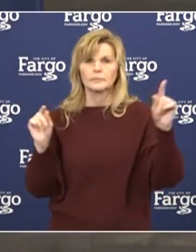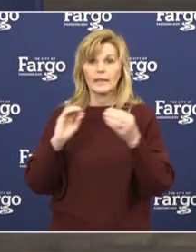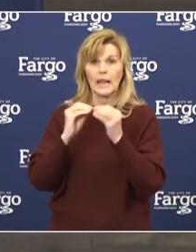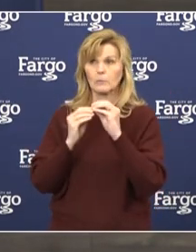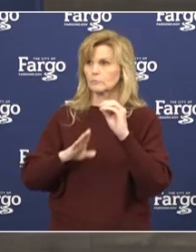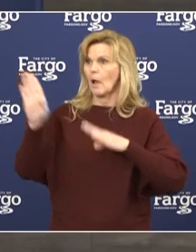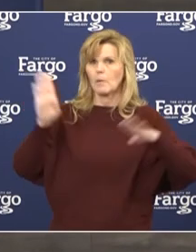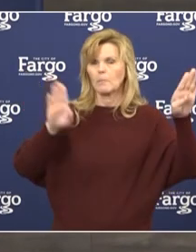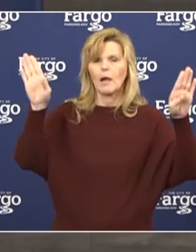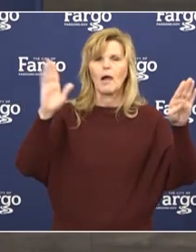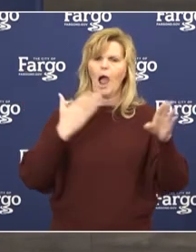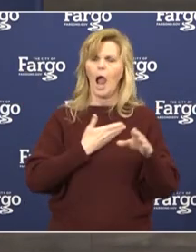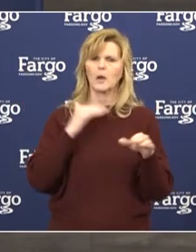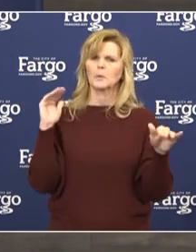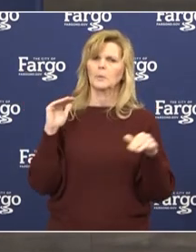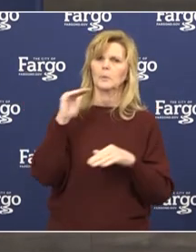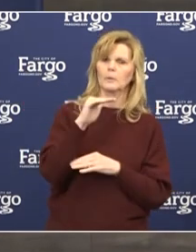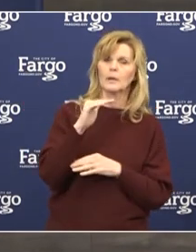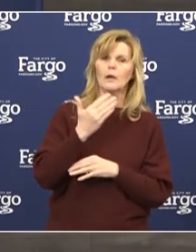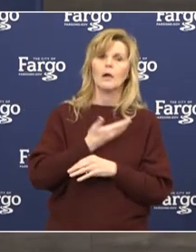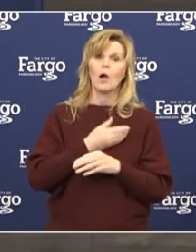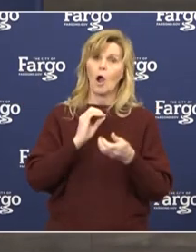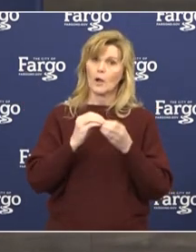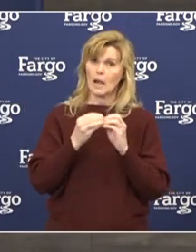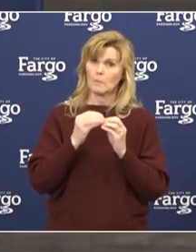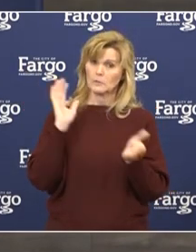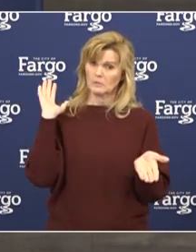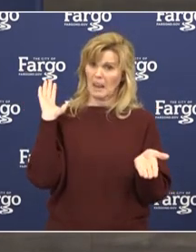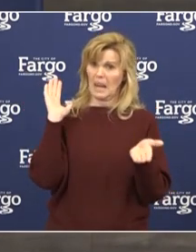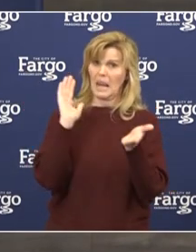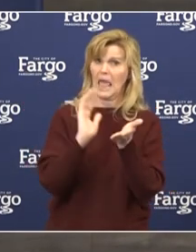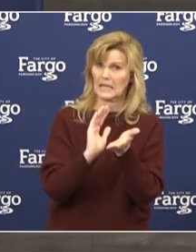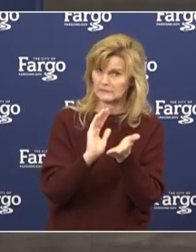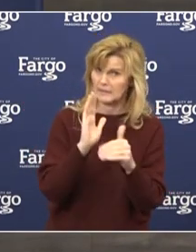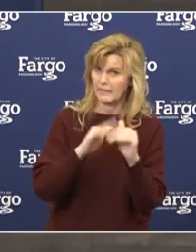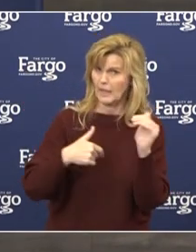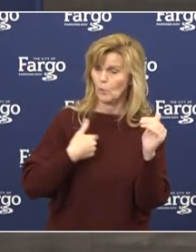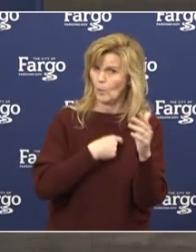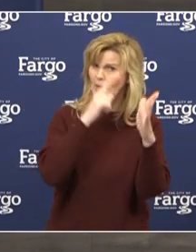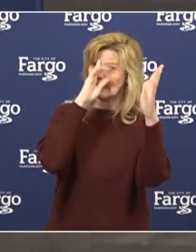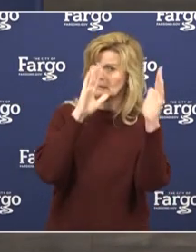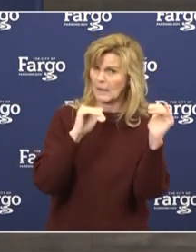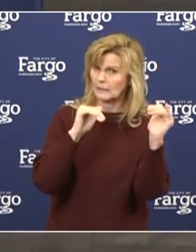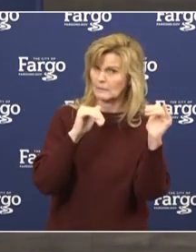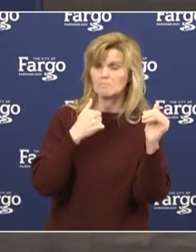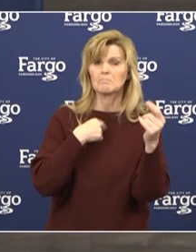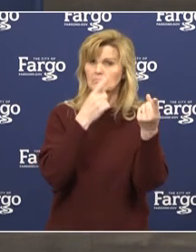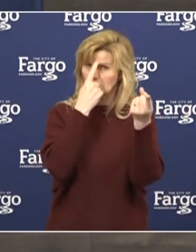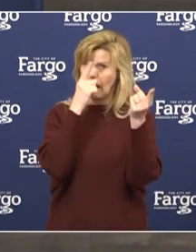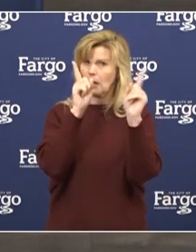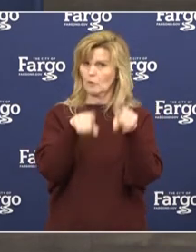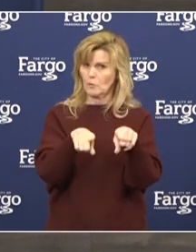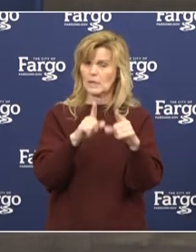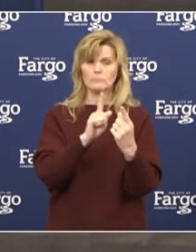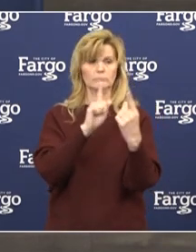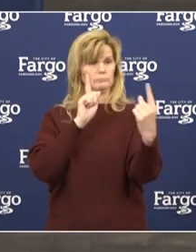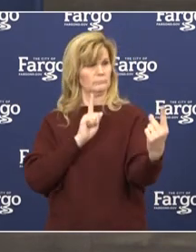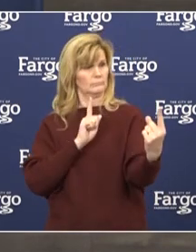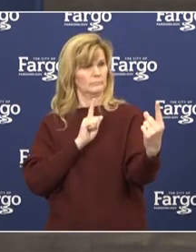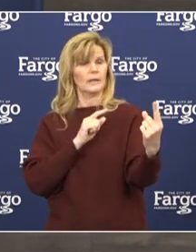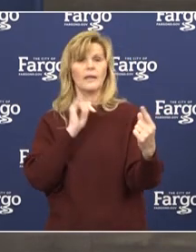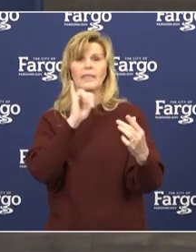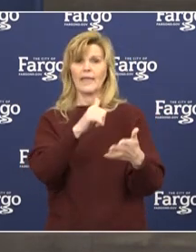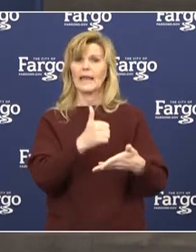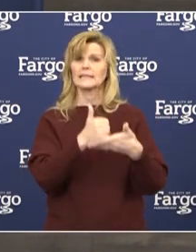What we're seeing this week is our surge seems to be less than we initially expected, and I would agree that I think some of the social distancing measures seem to